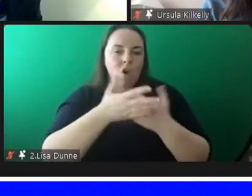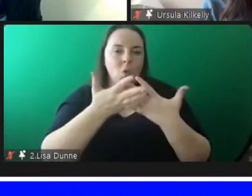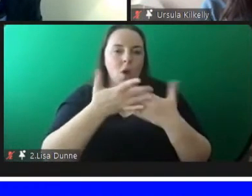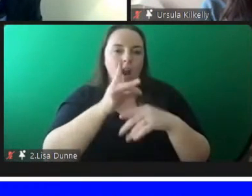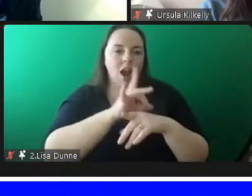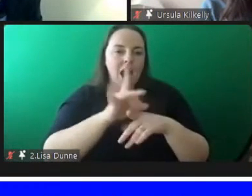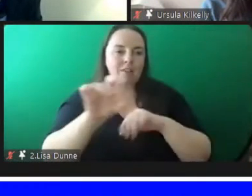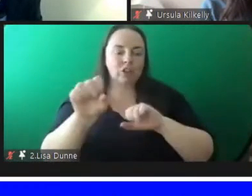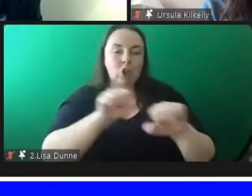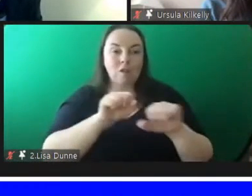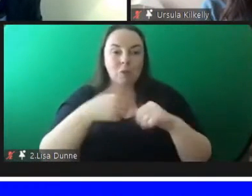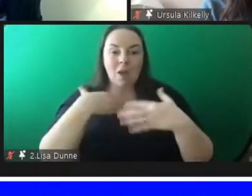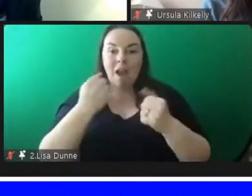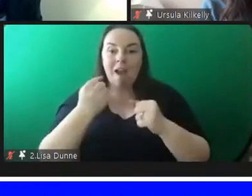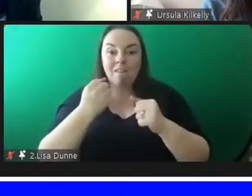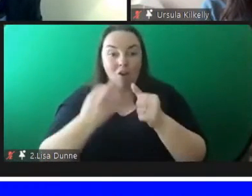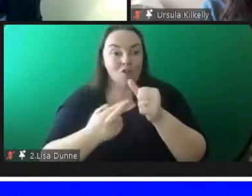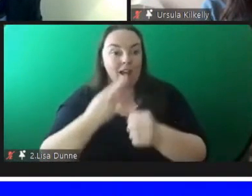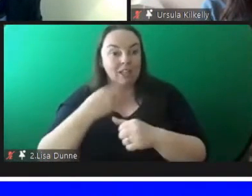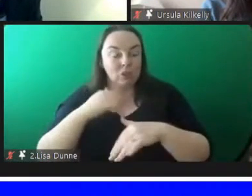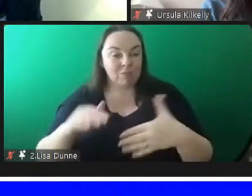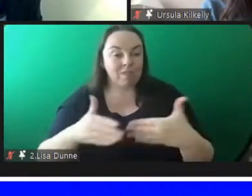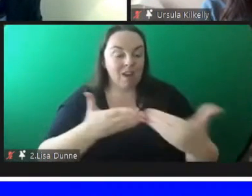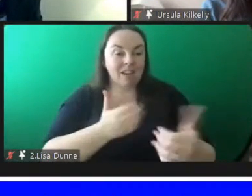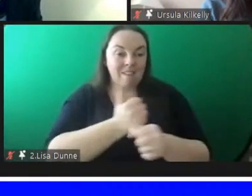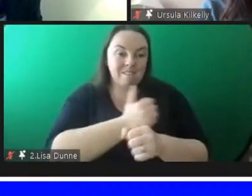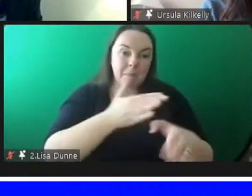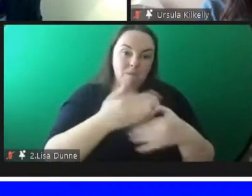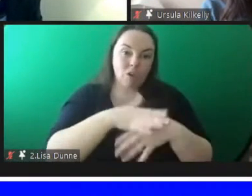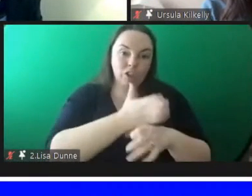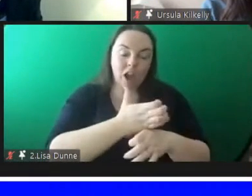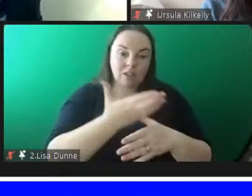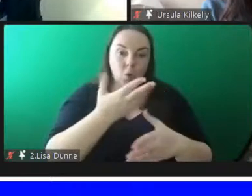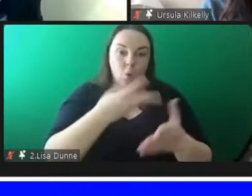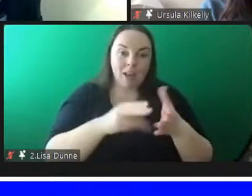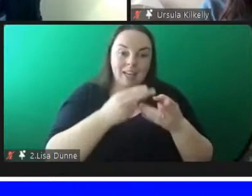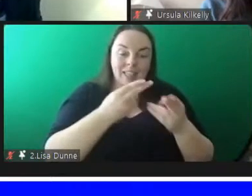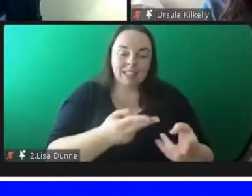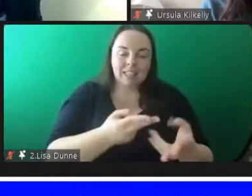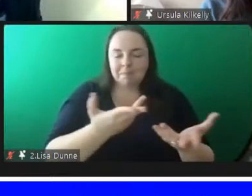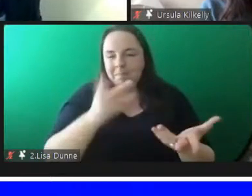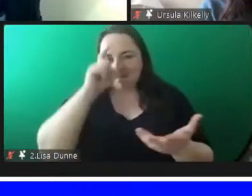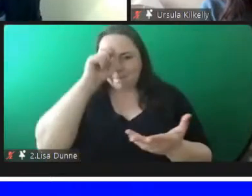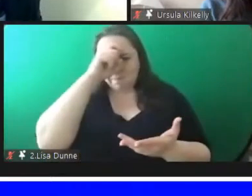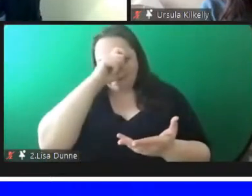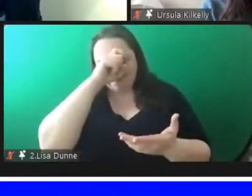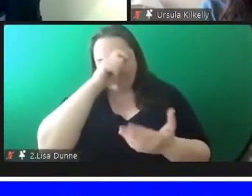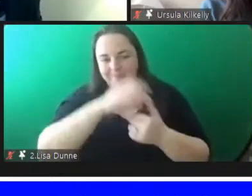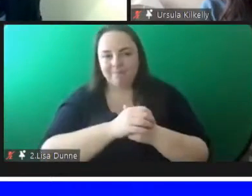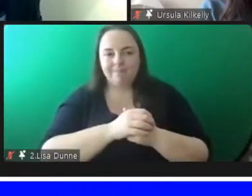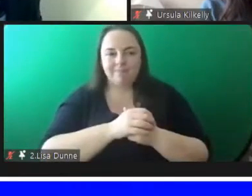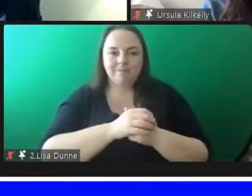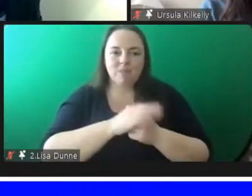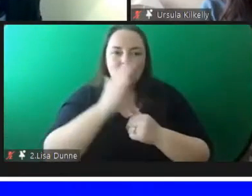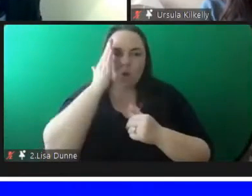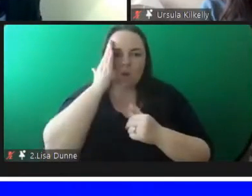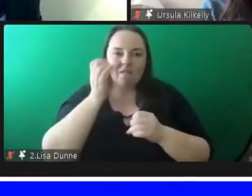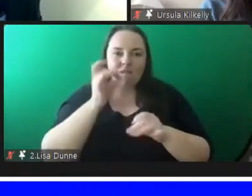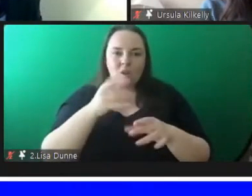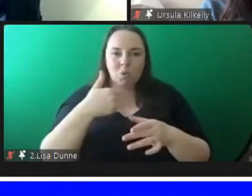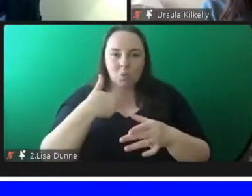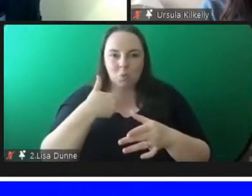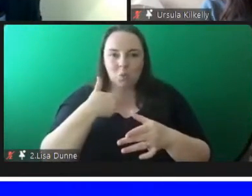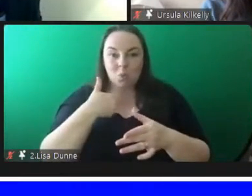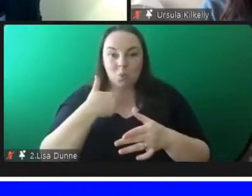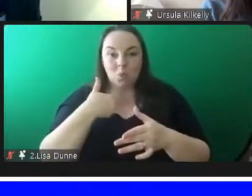been in position and and and available where they're needed um we're quite a dispersely spread